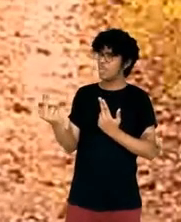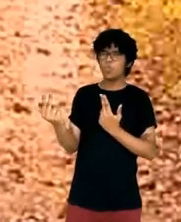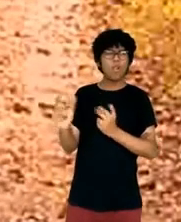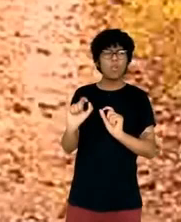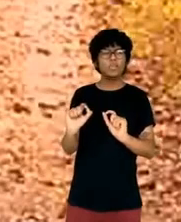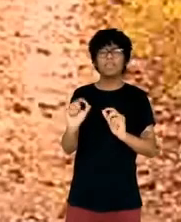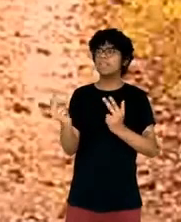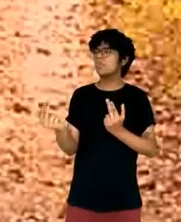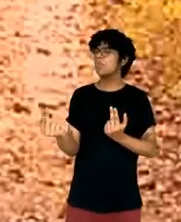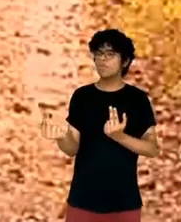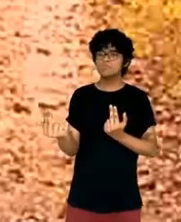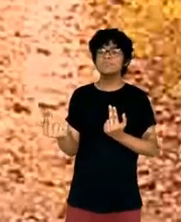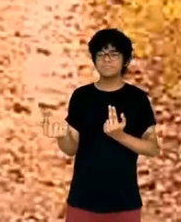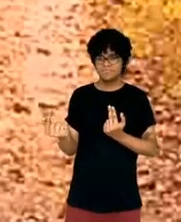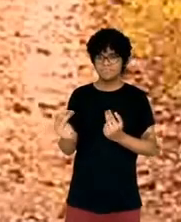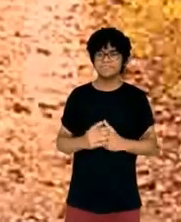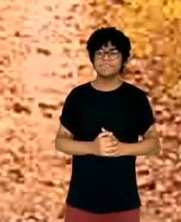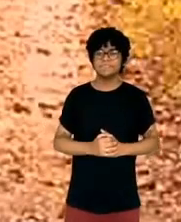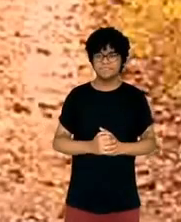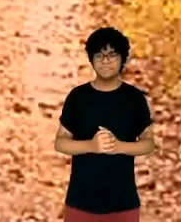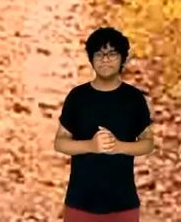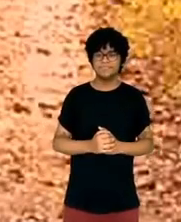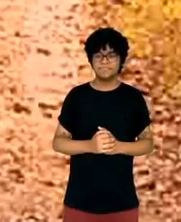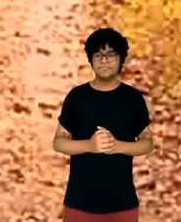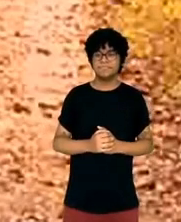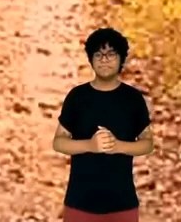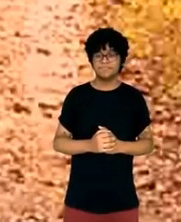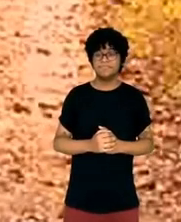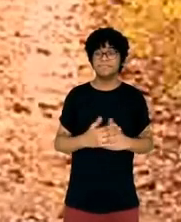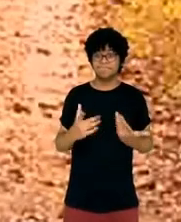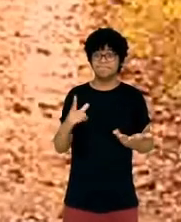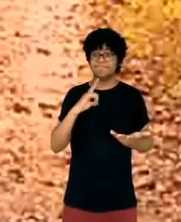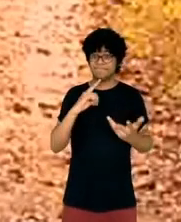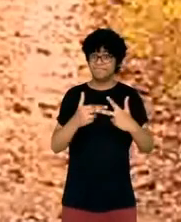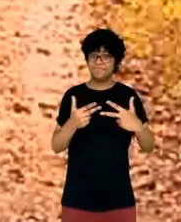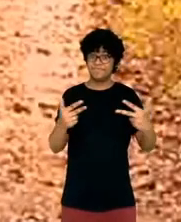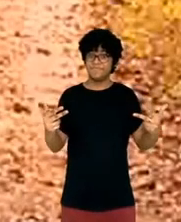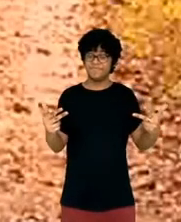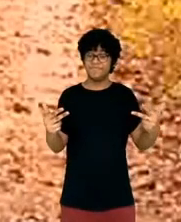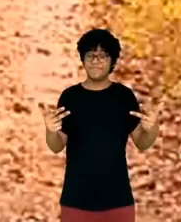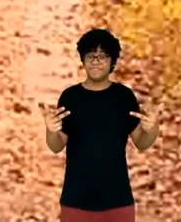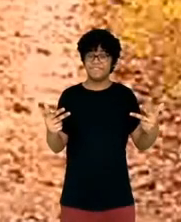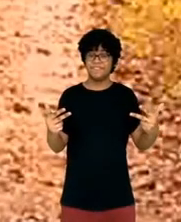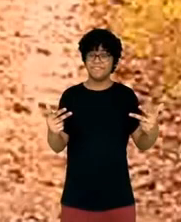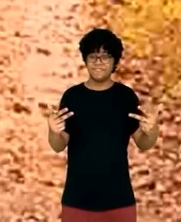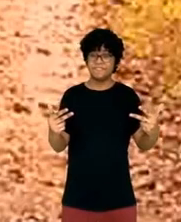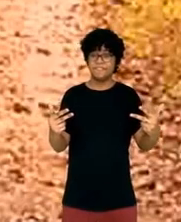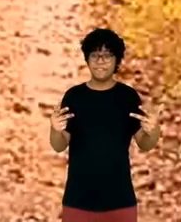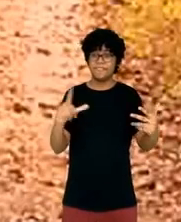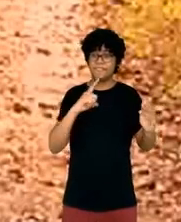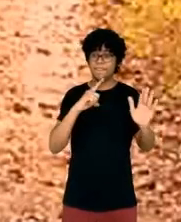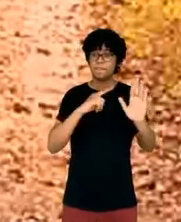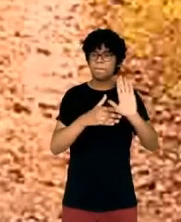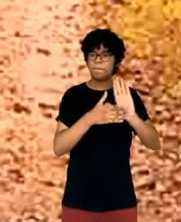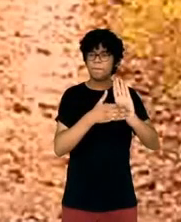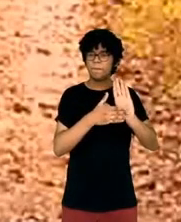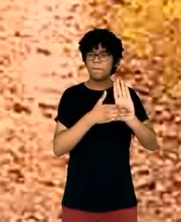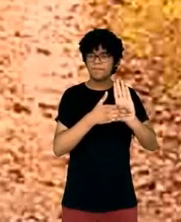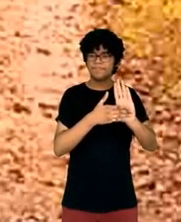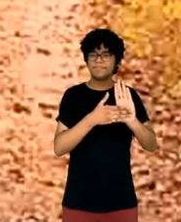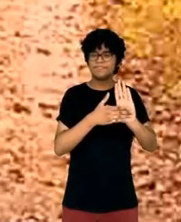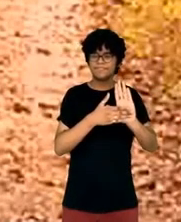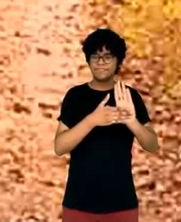And, of course, there are actually quite a few things, right? Importantly, for the purposes of my talk today,